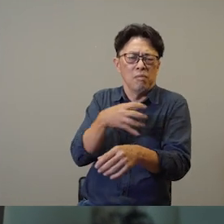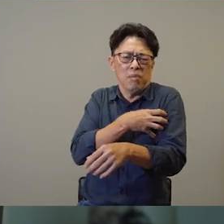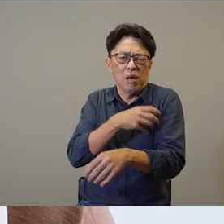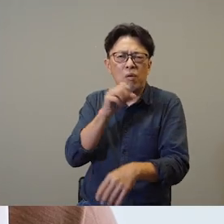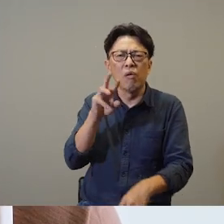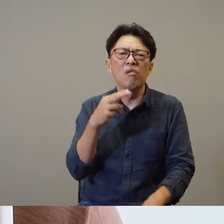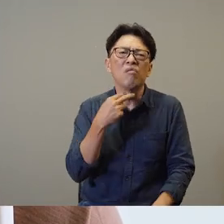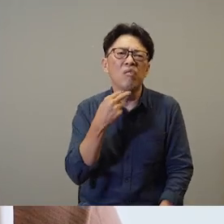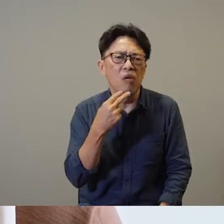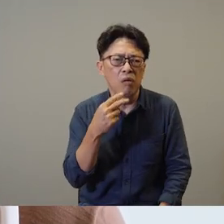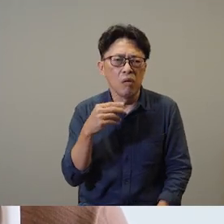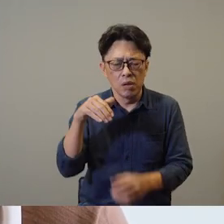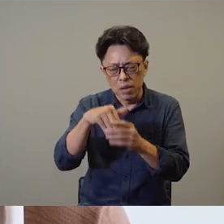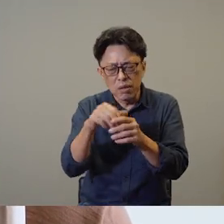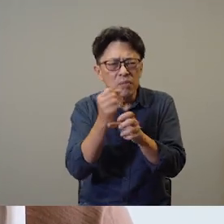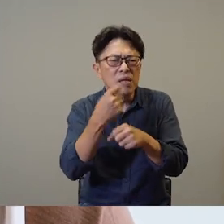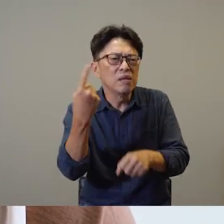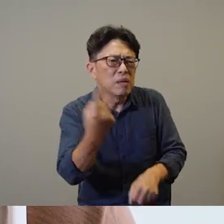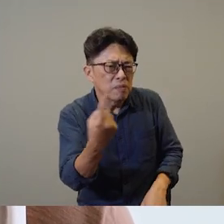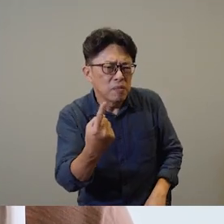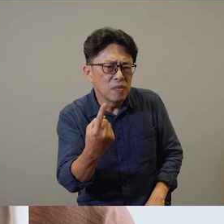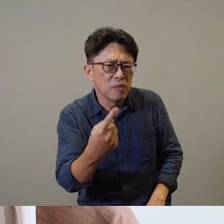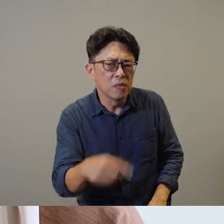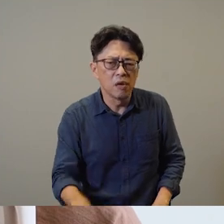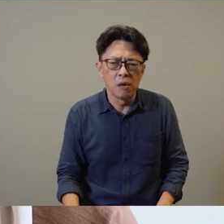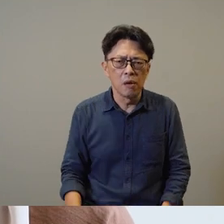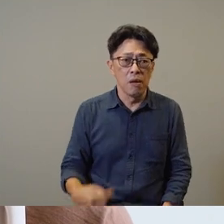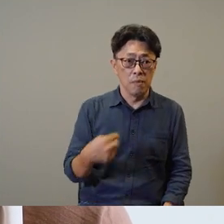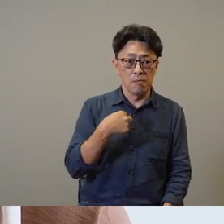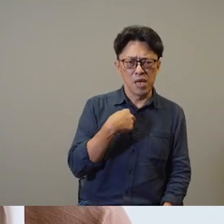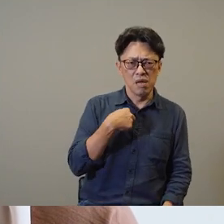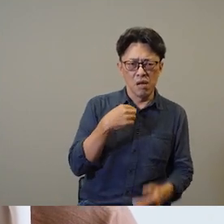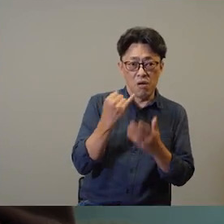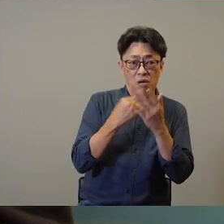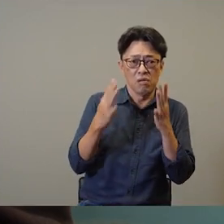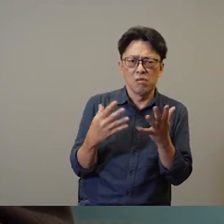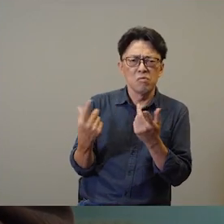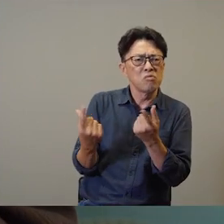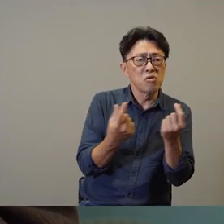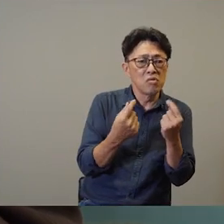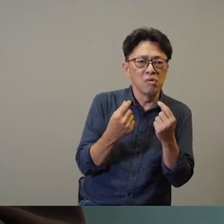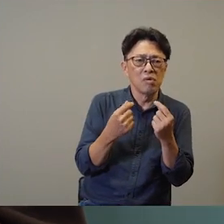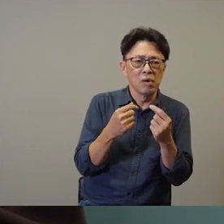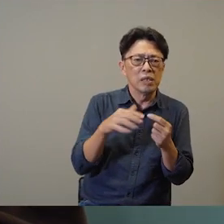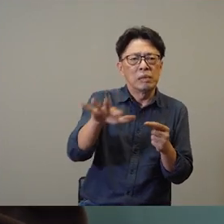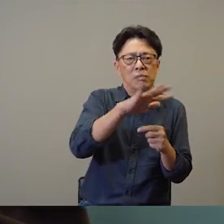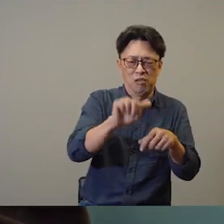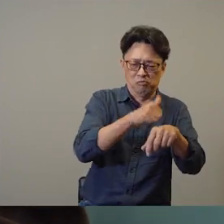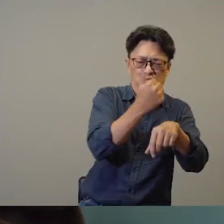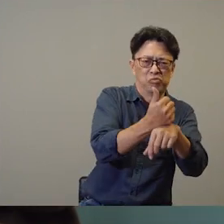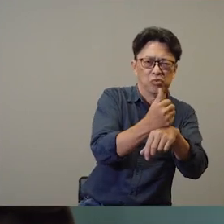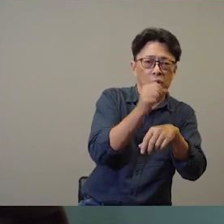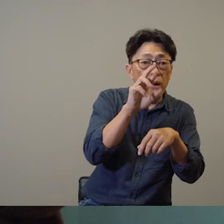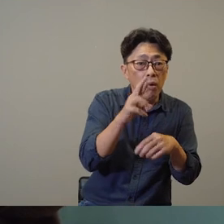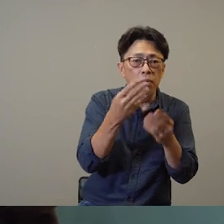where they feel like they have the they have the power or they have a voice in creating something and my